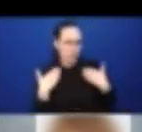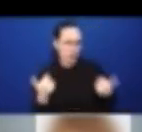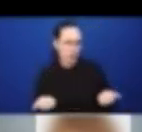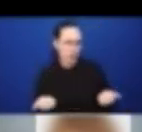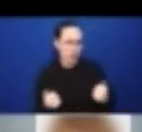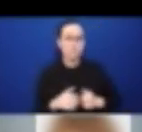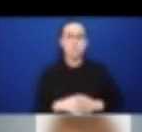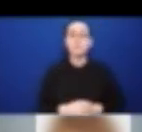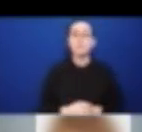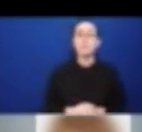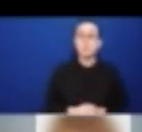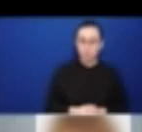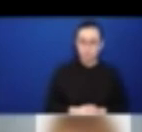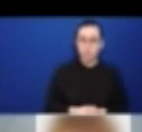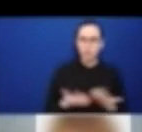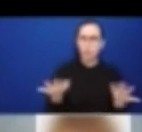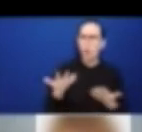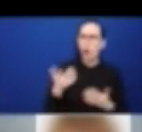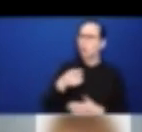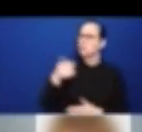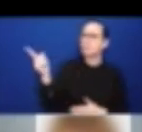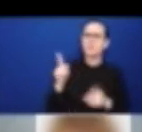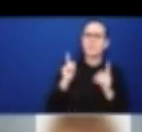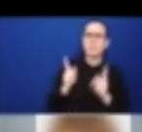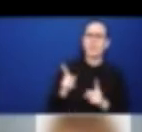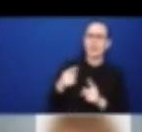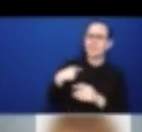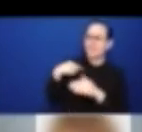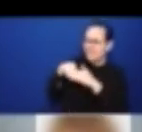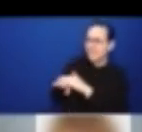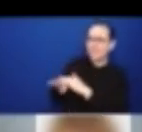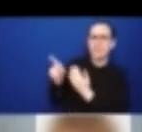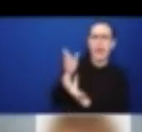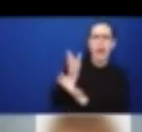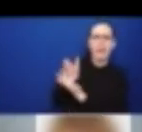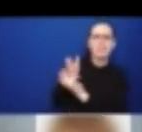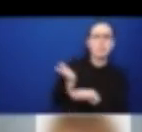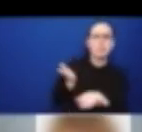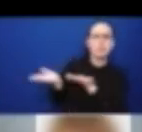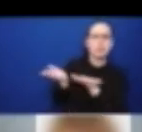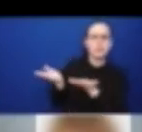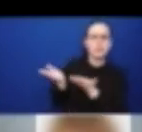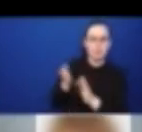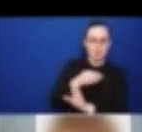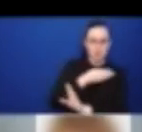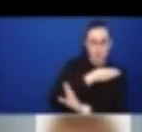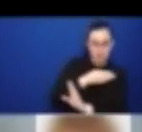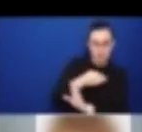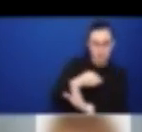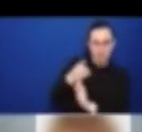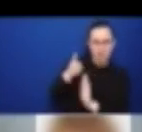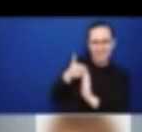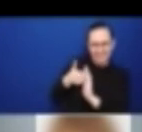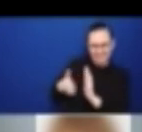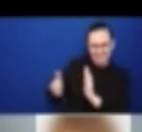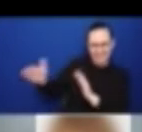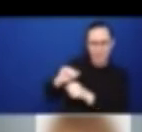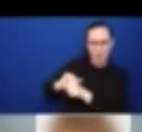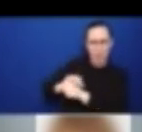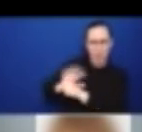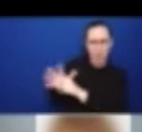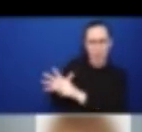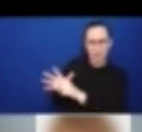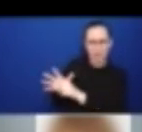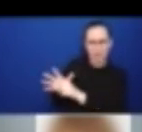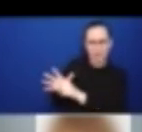the pandemic for the recovery? I will try to slow down, I was warned. Okay.